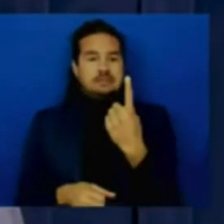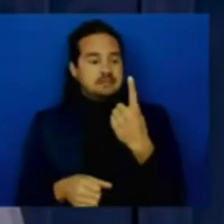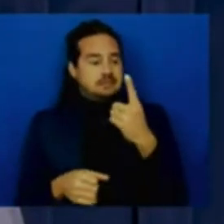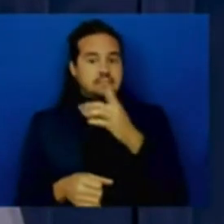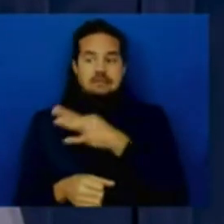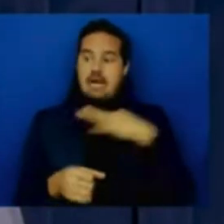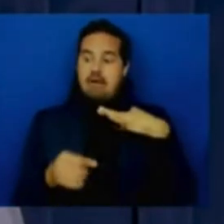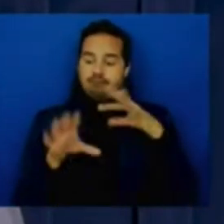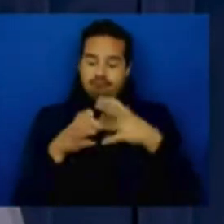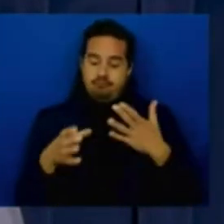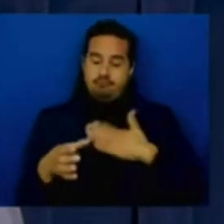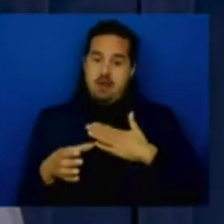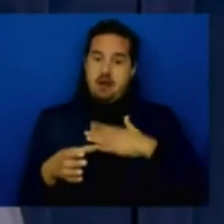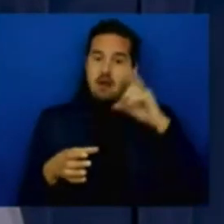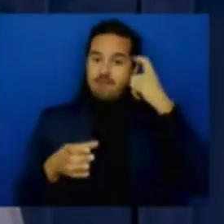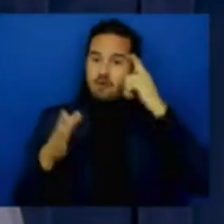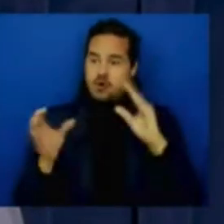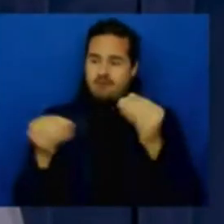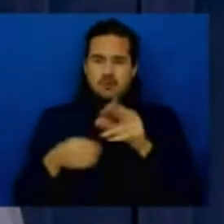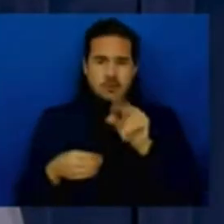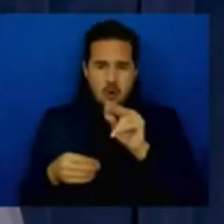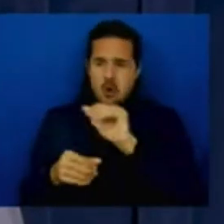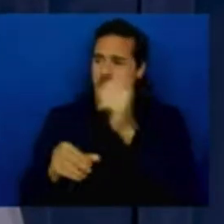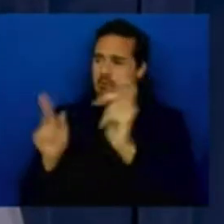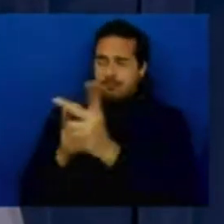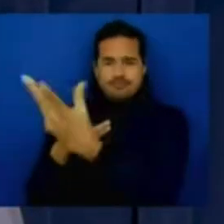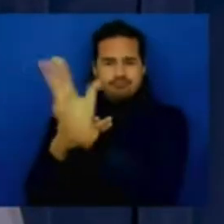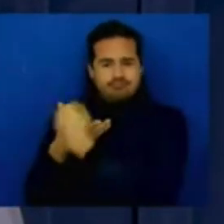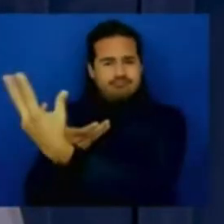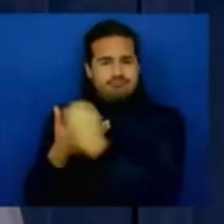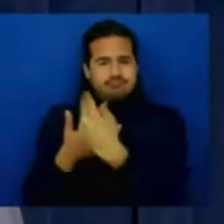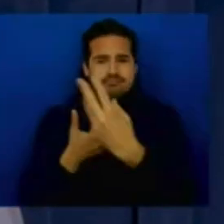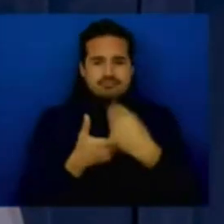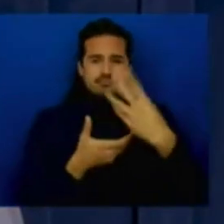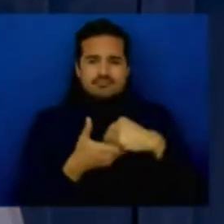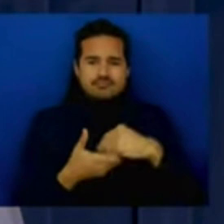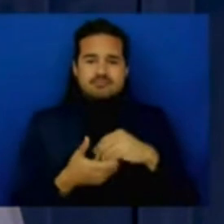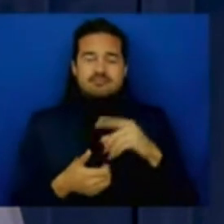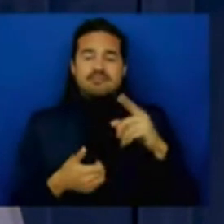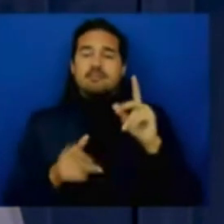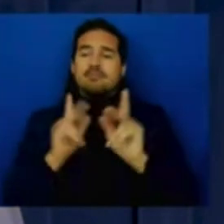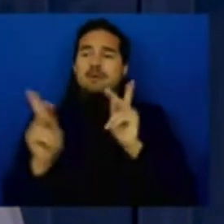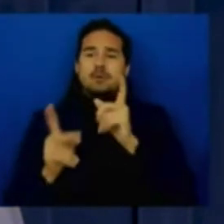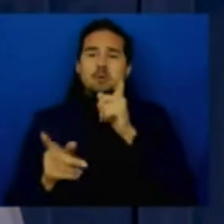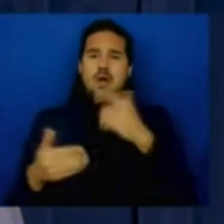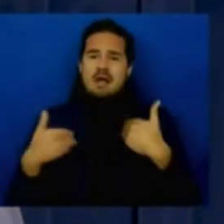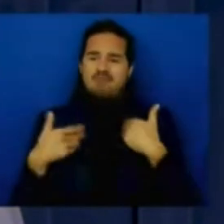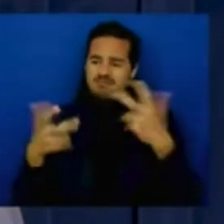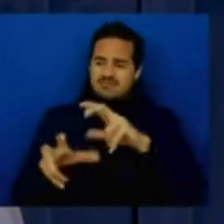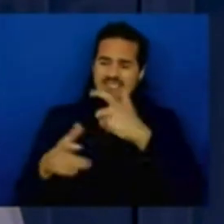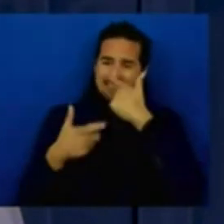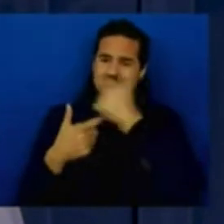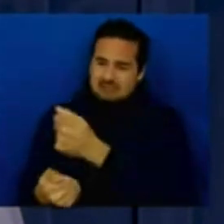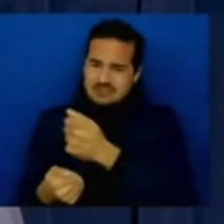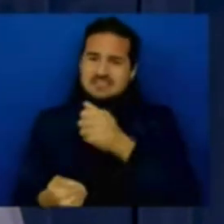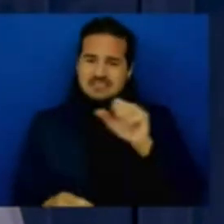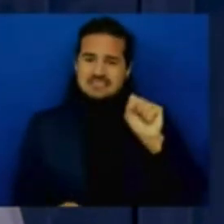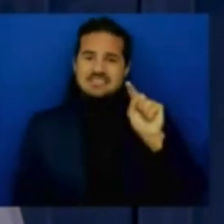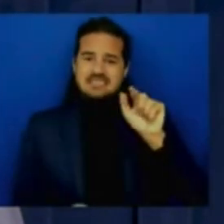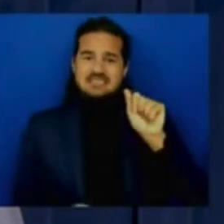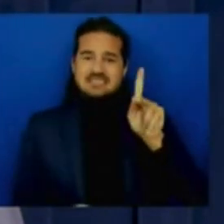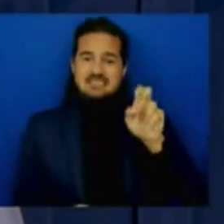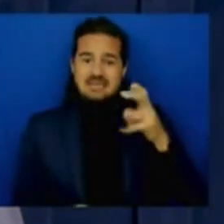today uh to get to a place where we had you know i think there was just one exception unanimous support democrats and